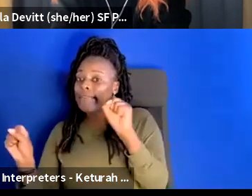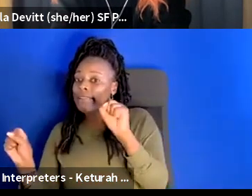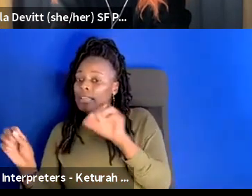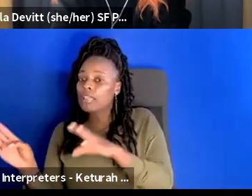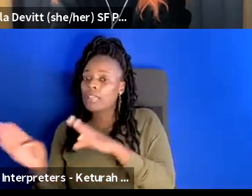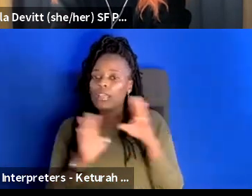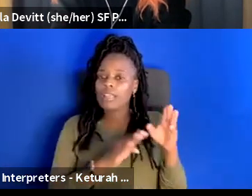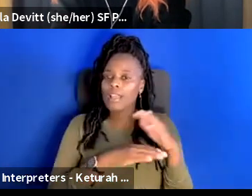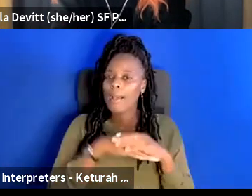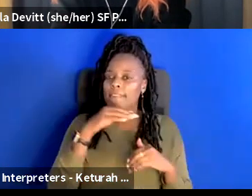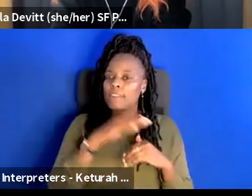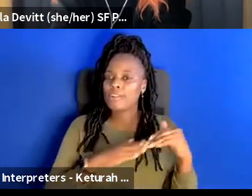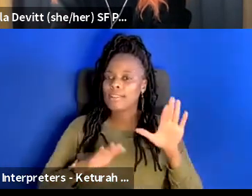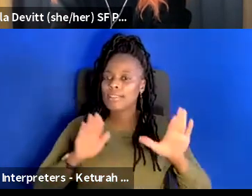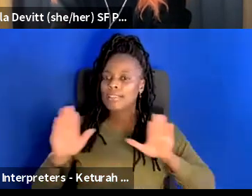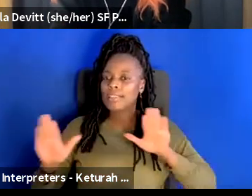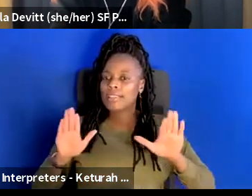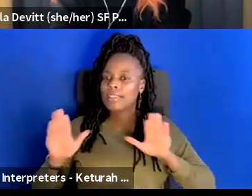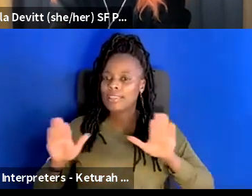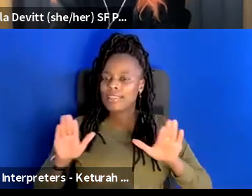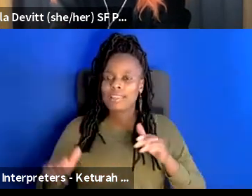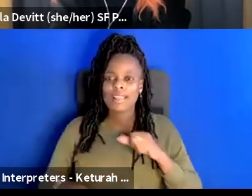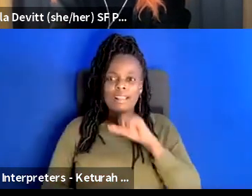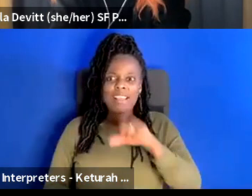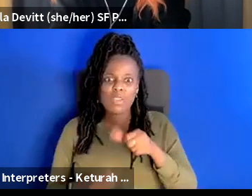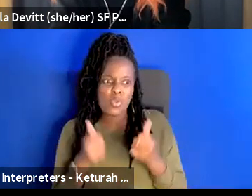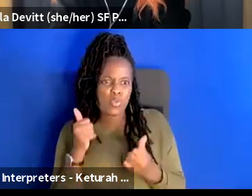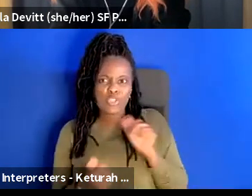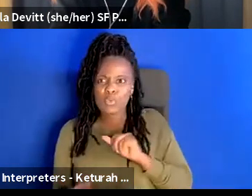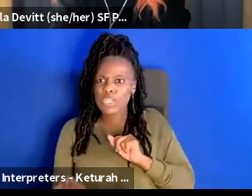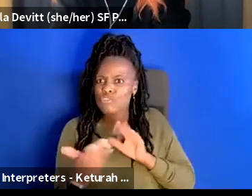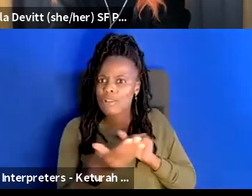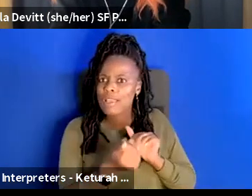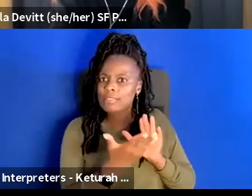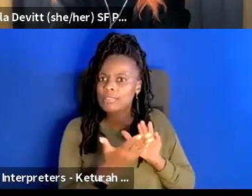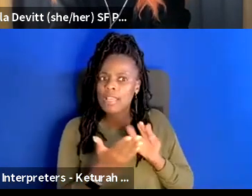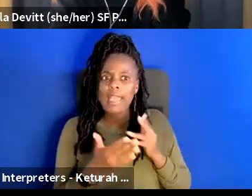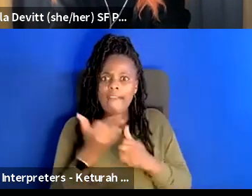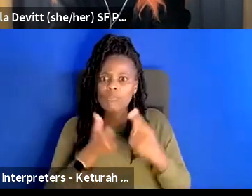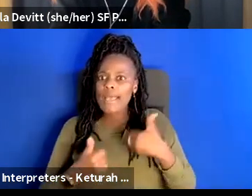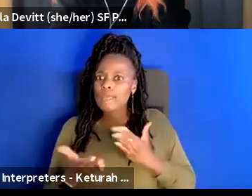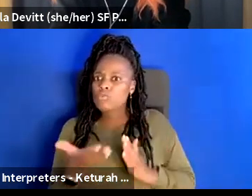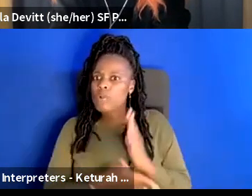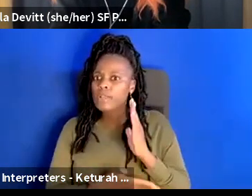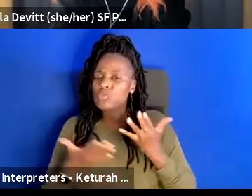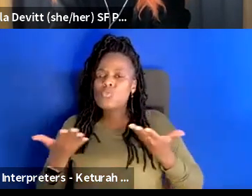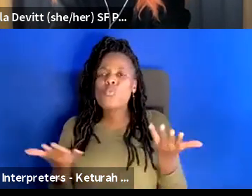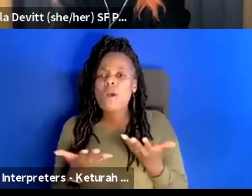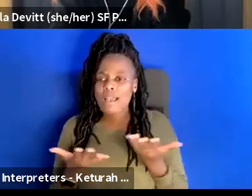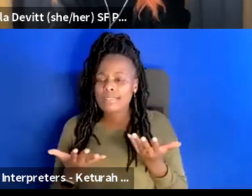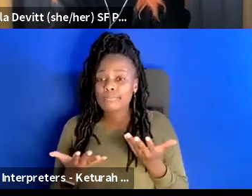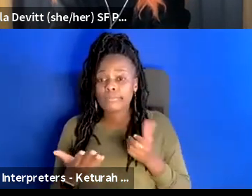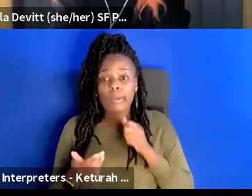what what will we definitely address and what does everyone have a right to so we're not going to address because they have the opposite